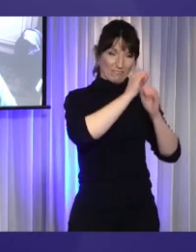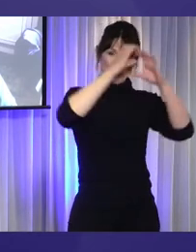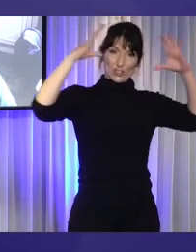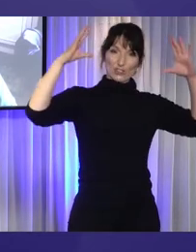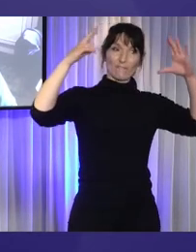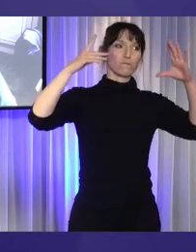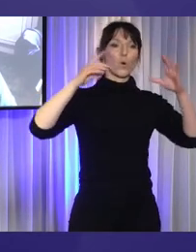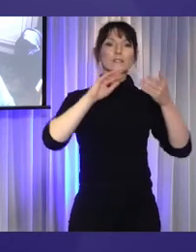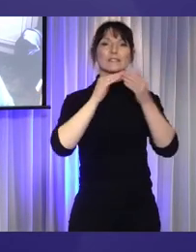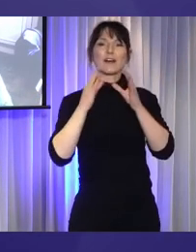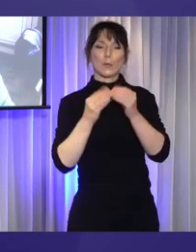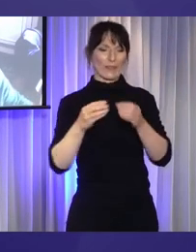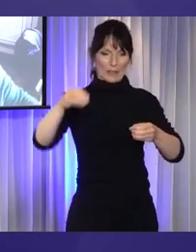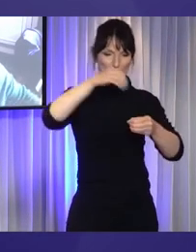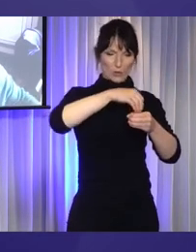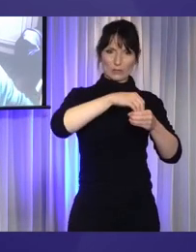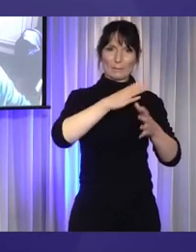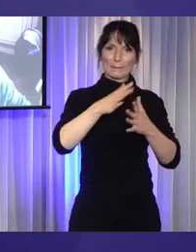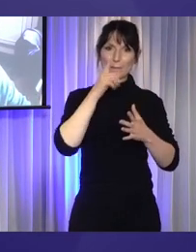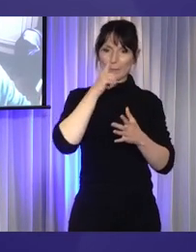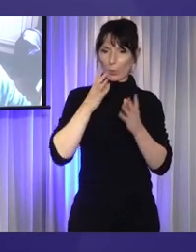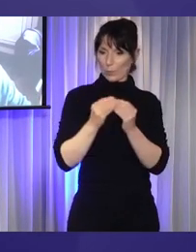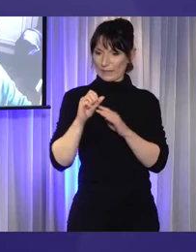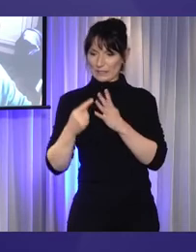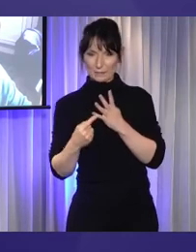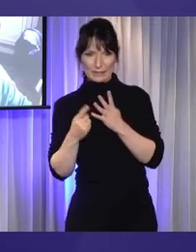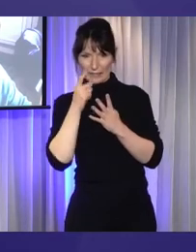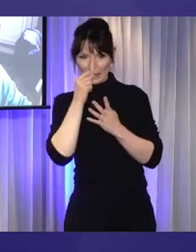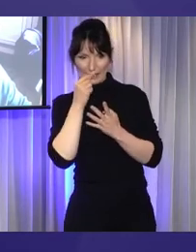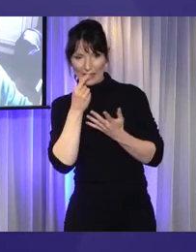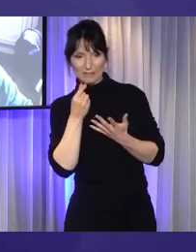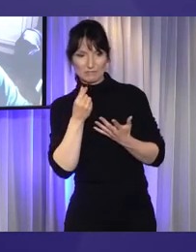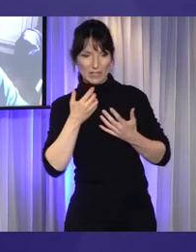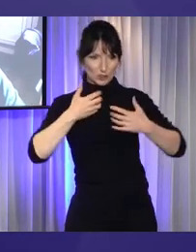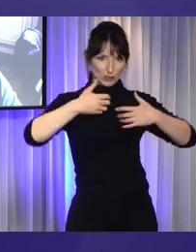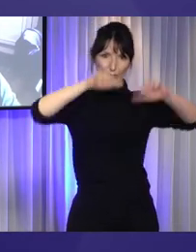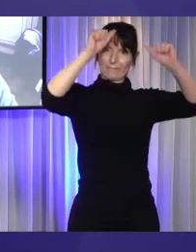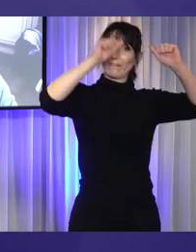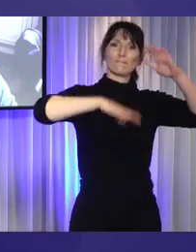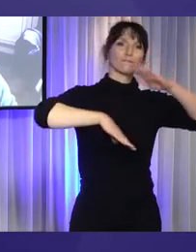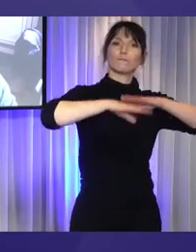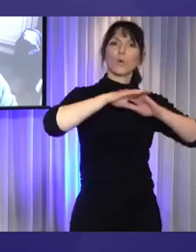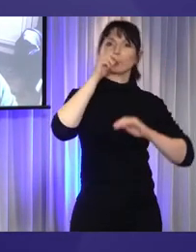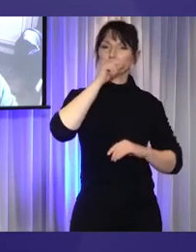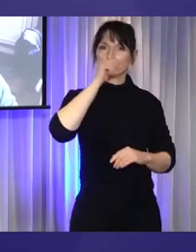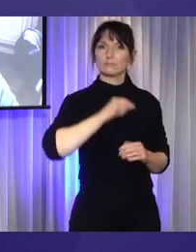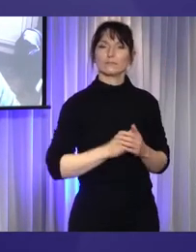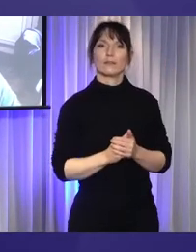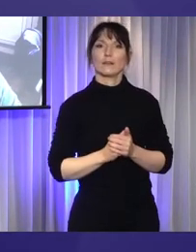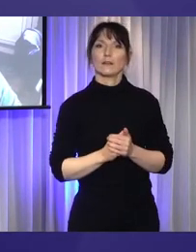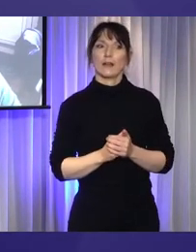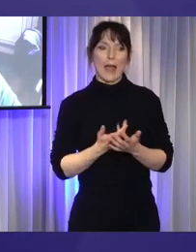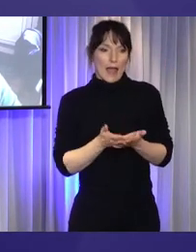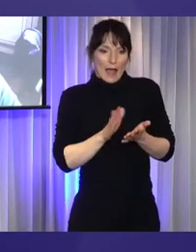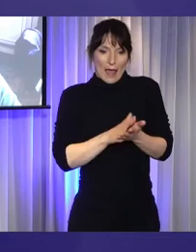that ensures people with disability can fulfil their full potential. How